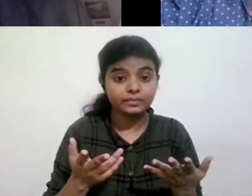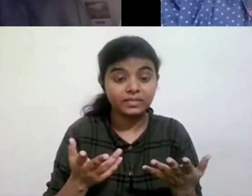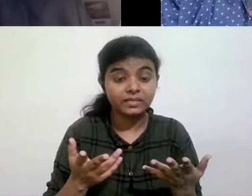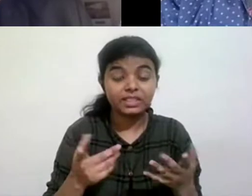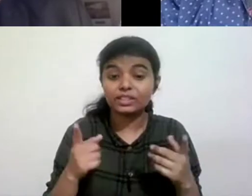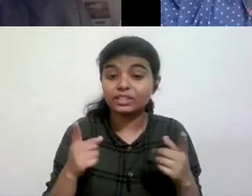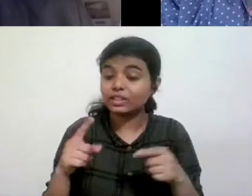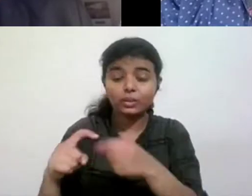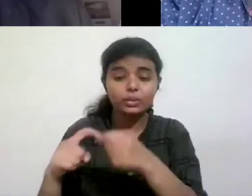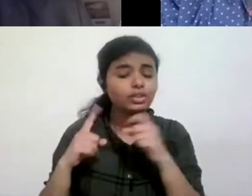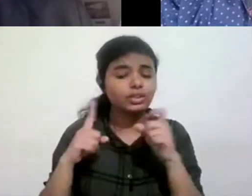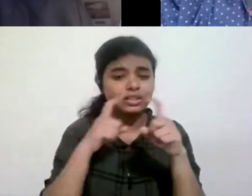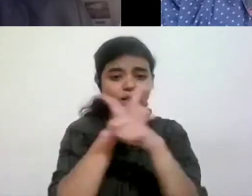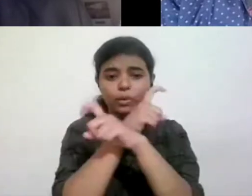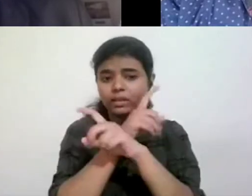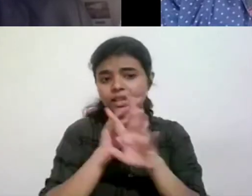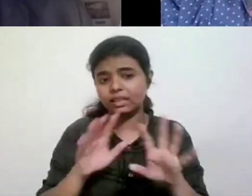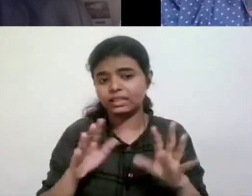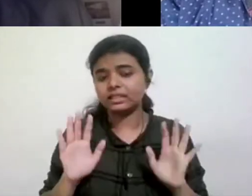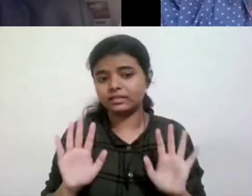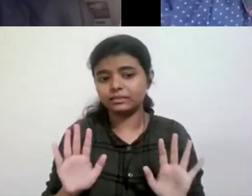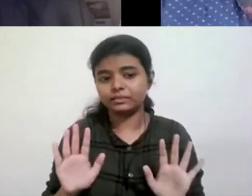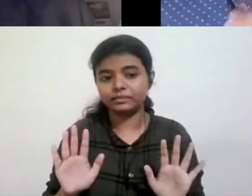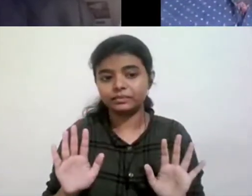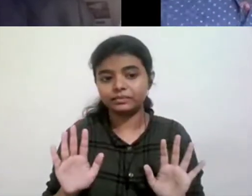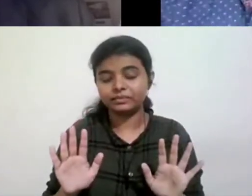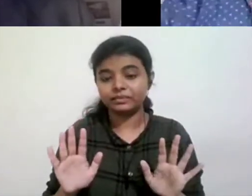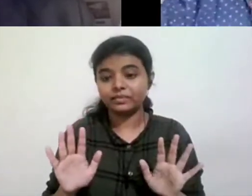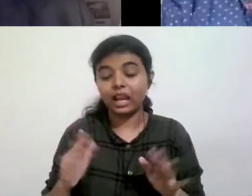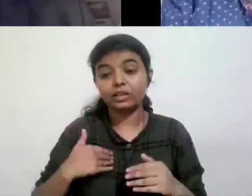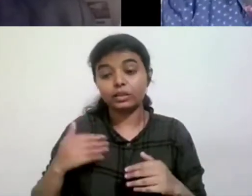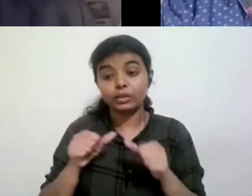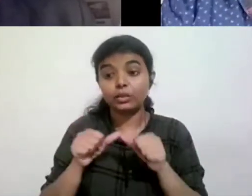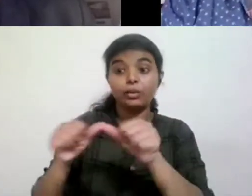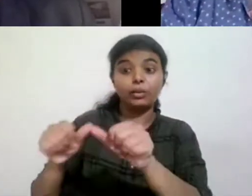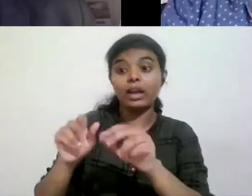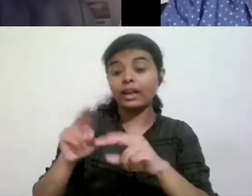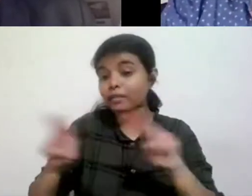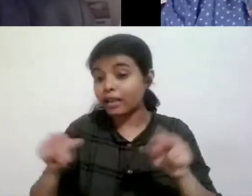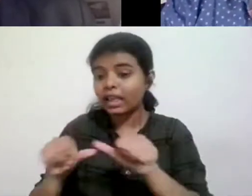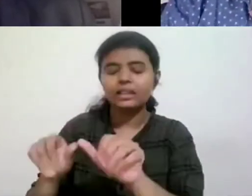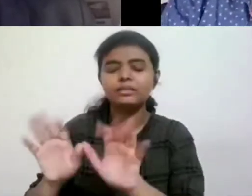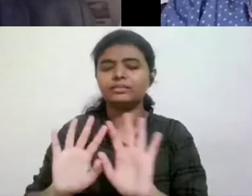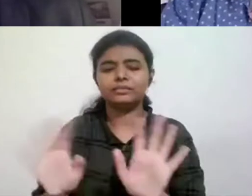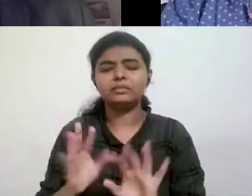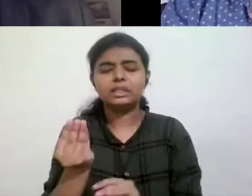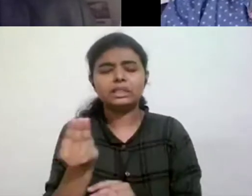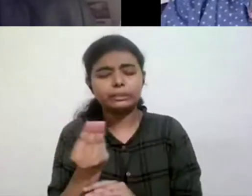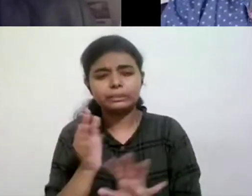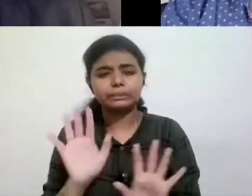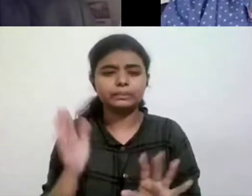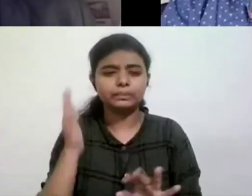complicated question. I don't want to, I don't want to, you know, anecdotally like answer it, but, uh, um,